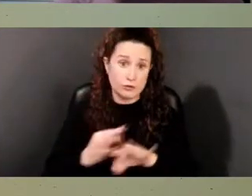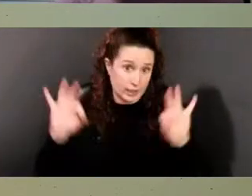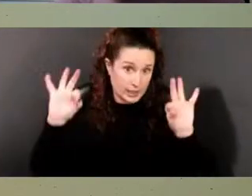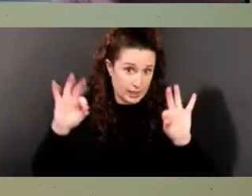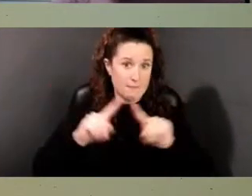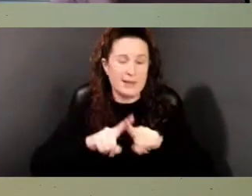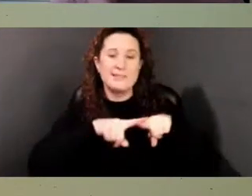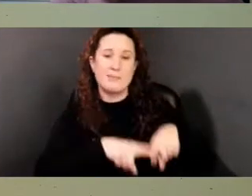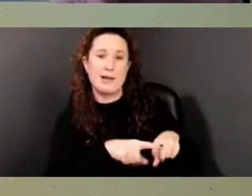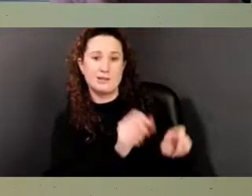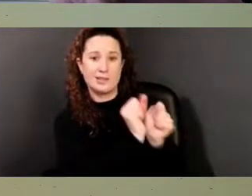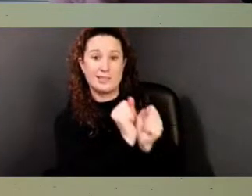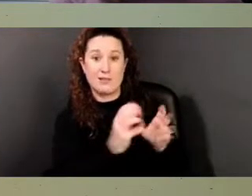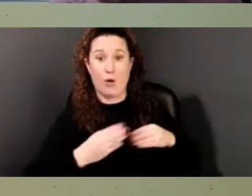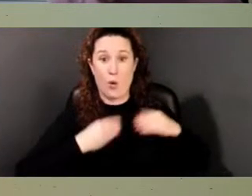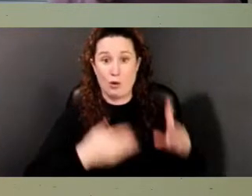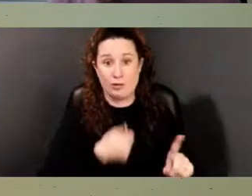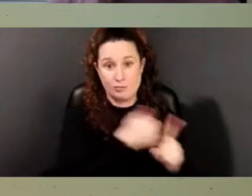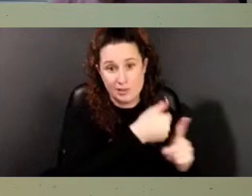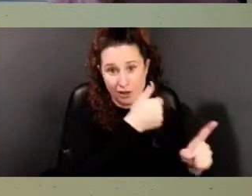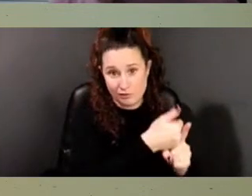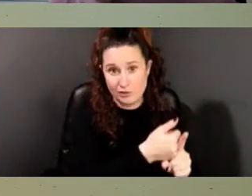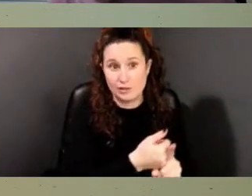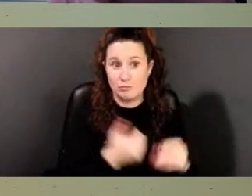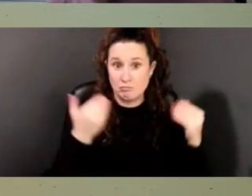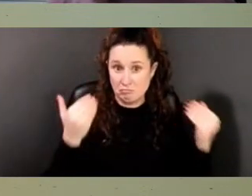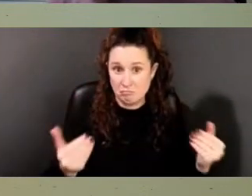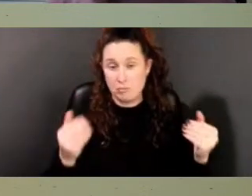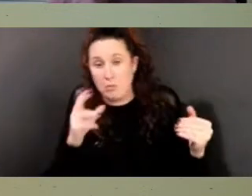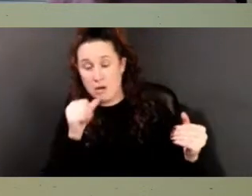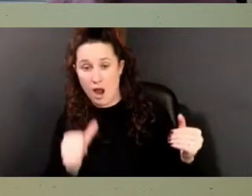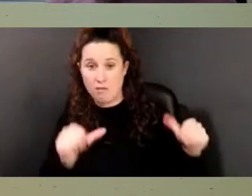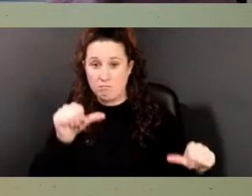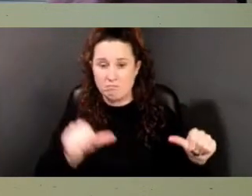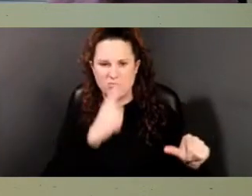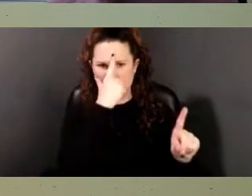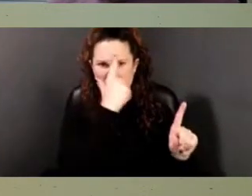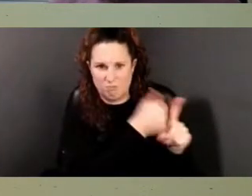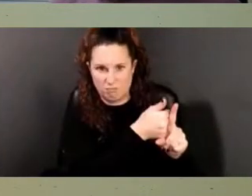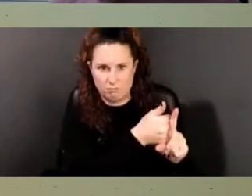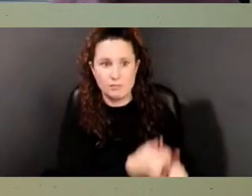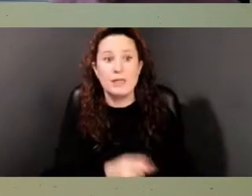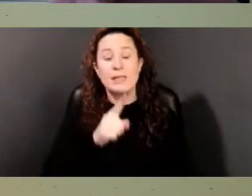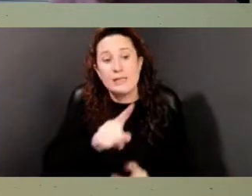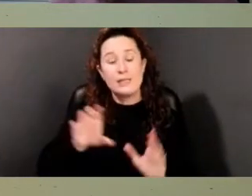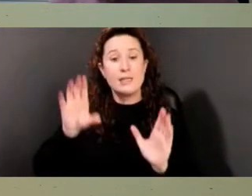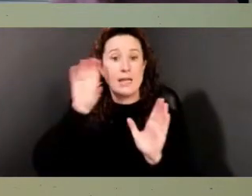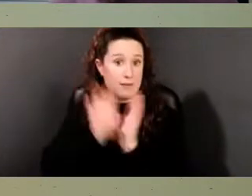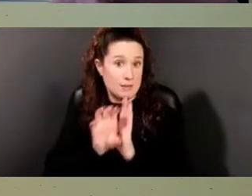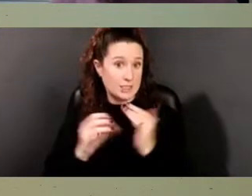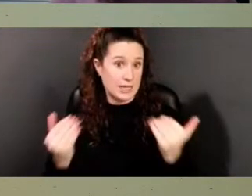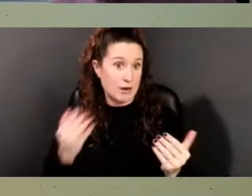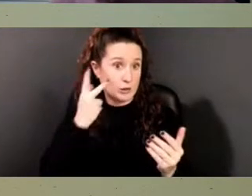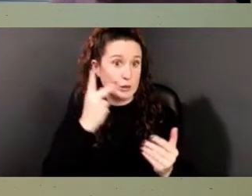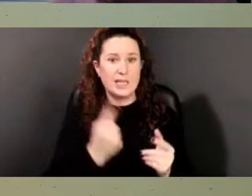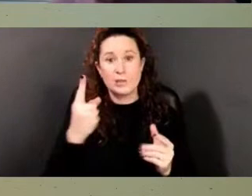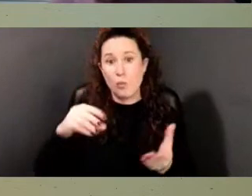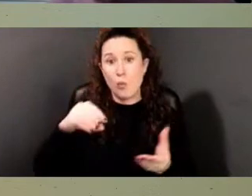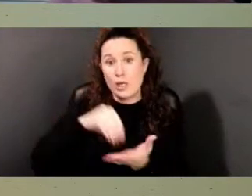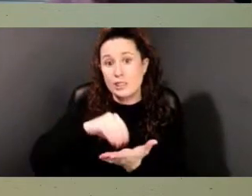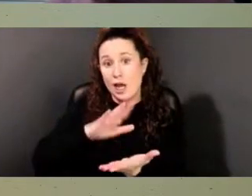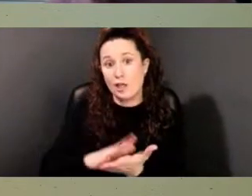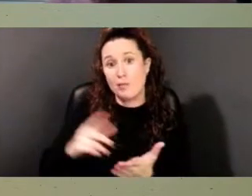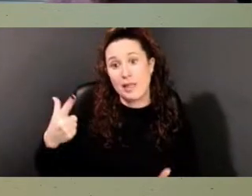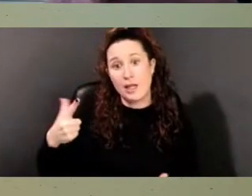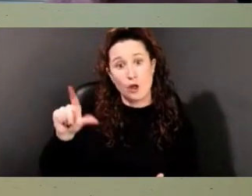or not. The image that you're looking at right now is from one of those three manumission documents that Gloria talked